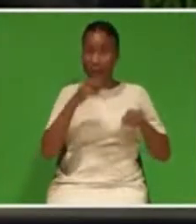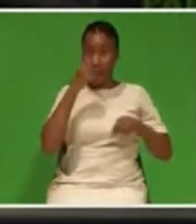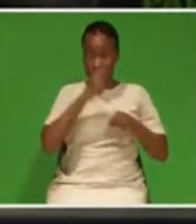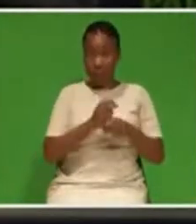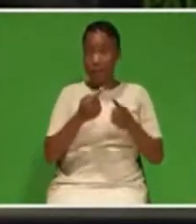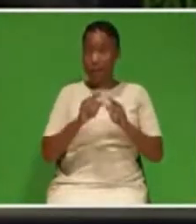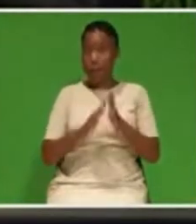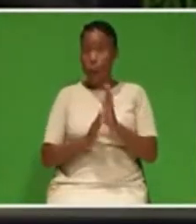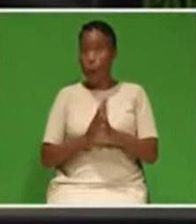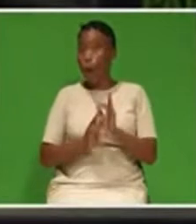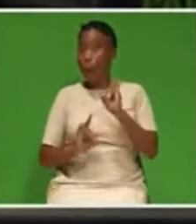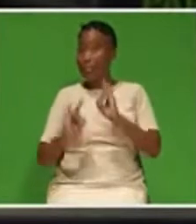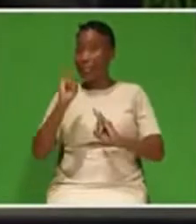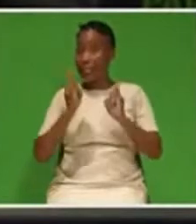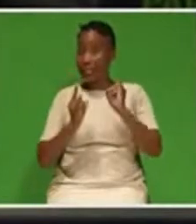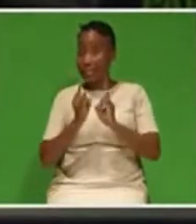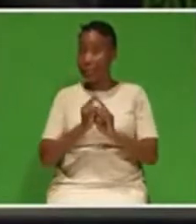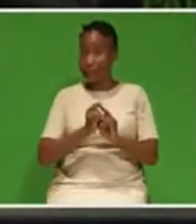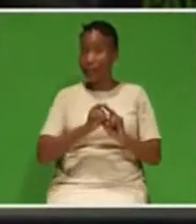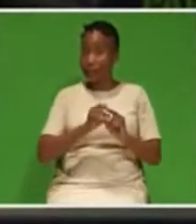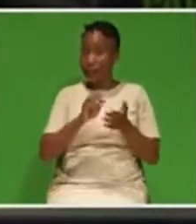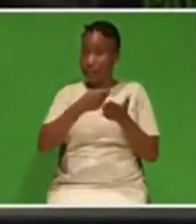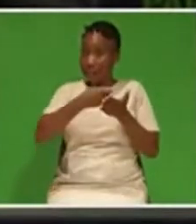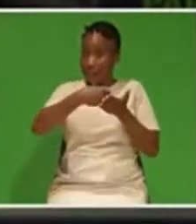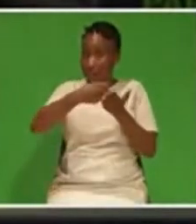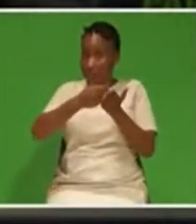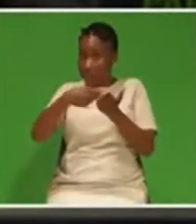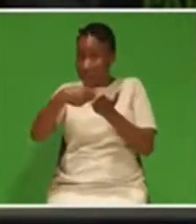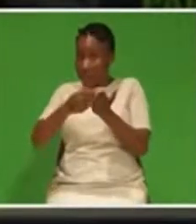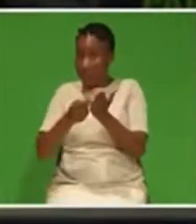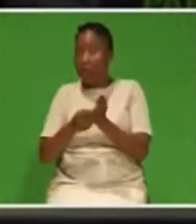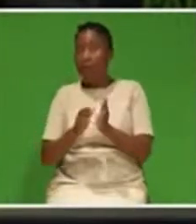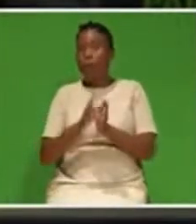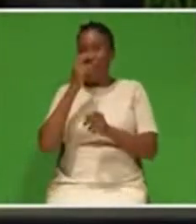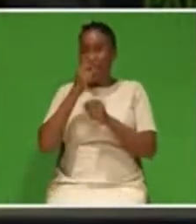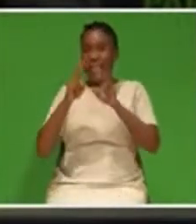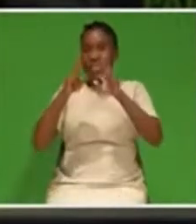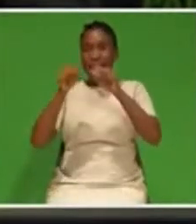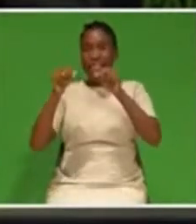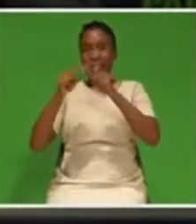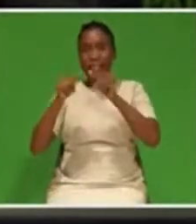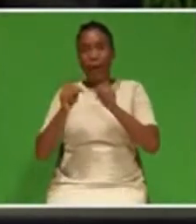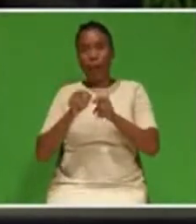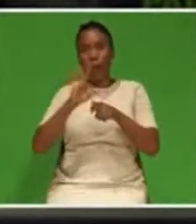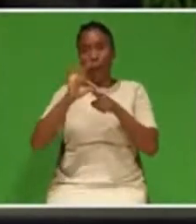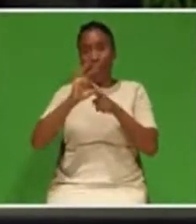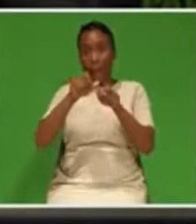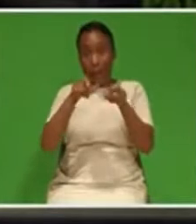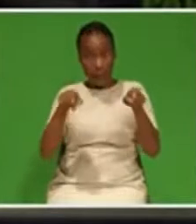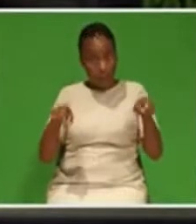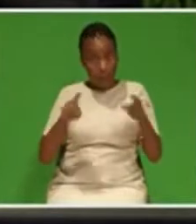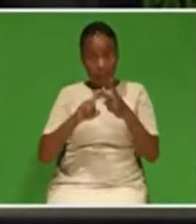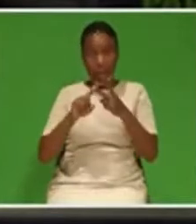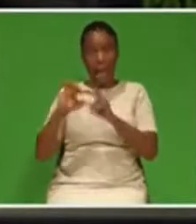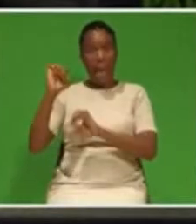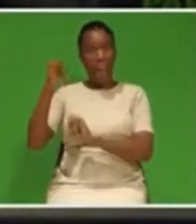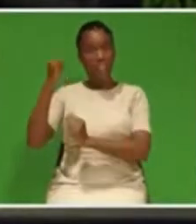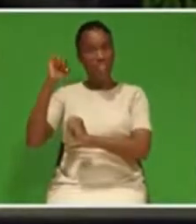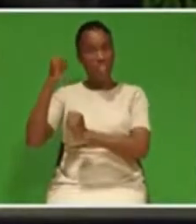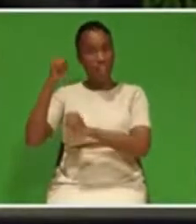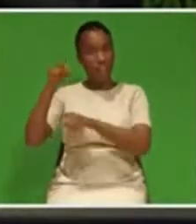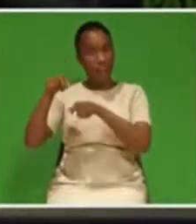even for our rural areas. We need town planners, we need engineers that are going to be